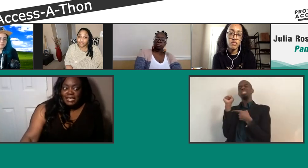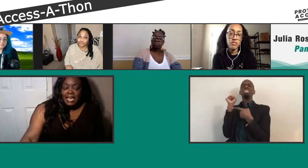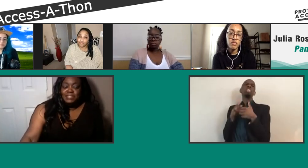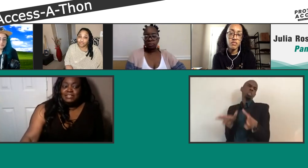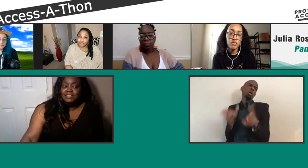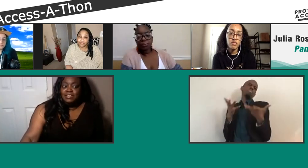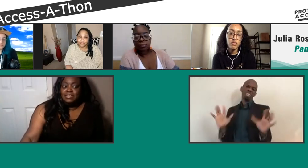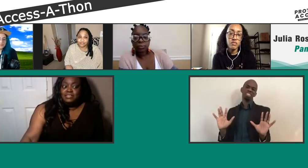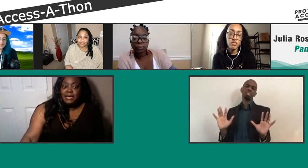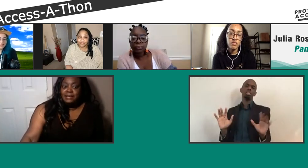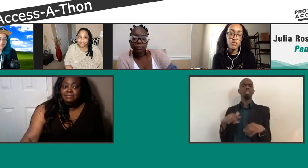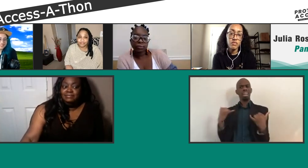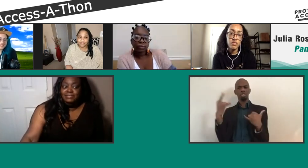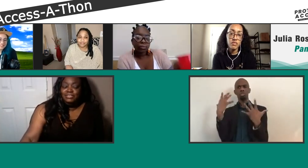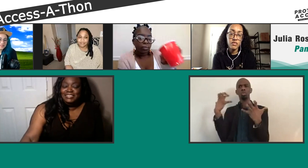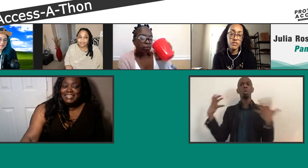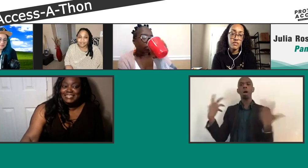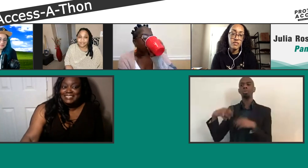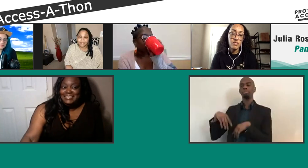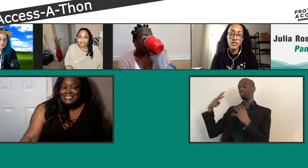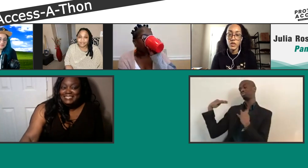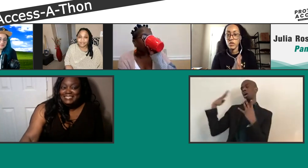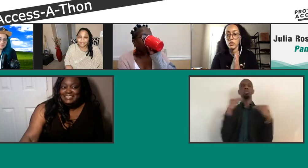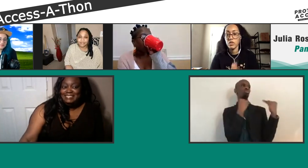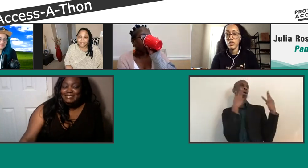yeah, I'm done talking. That's my two cents.